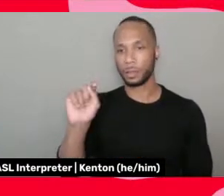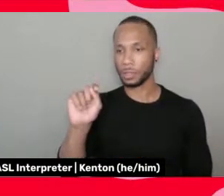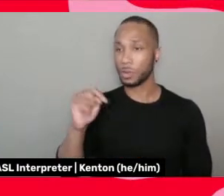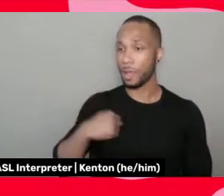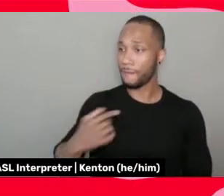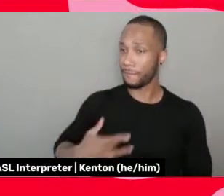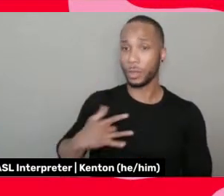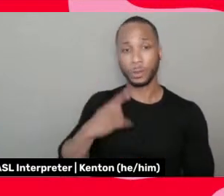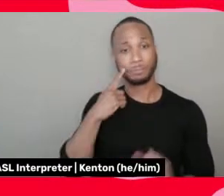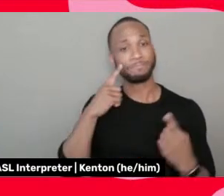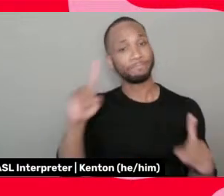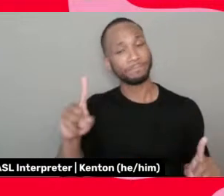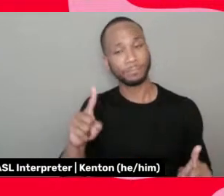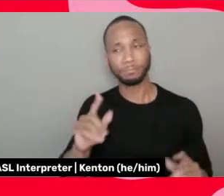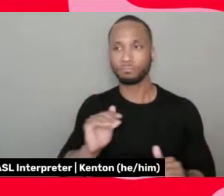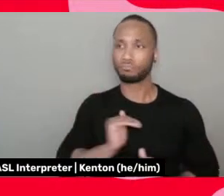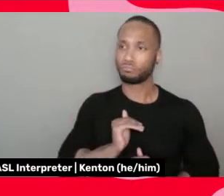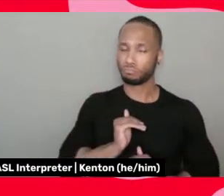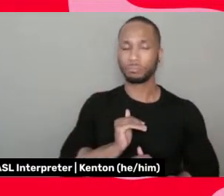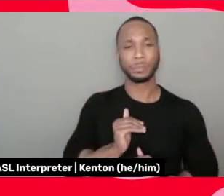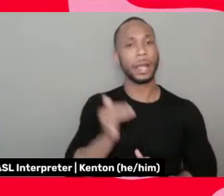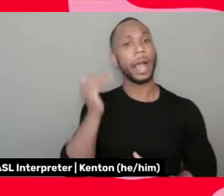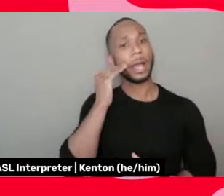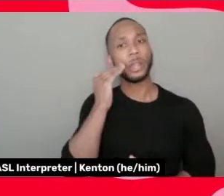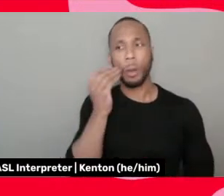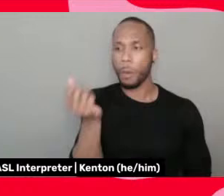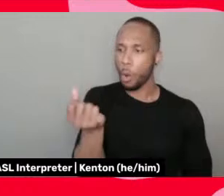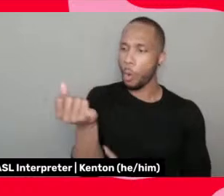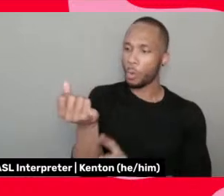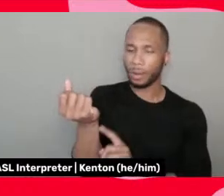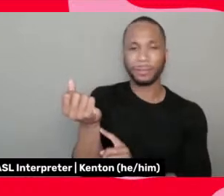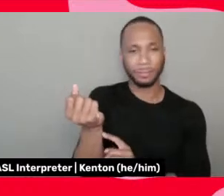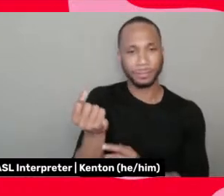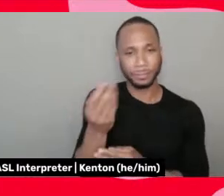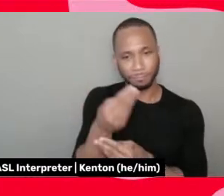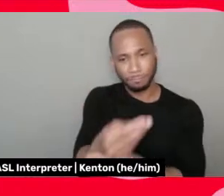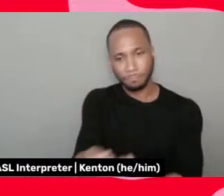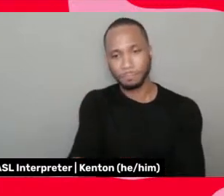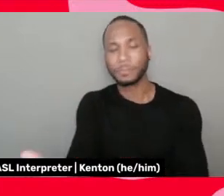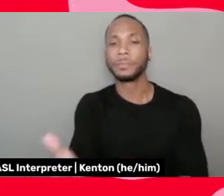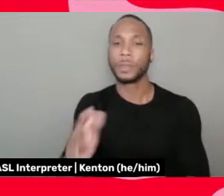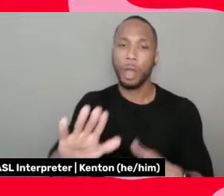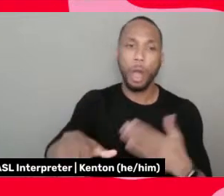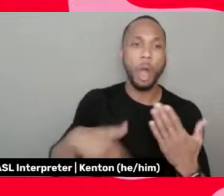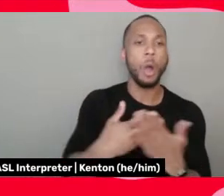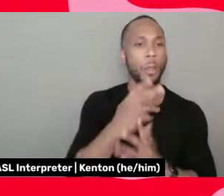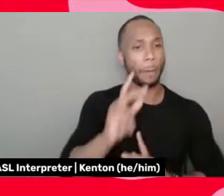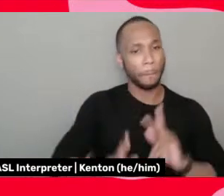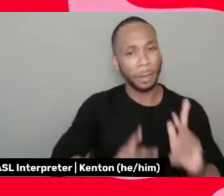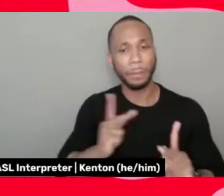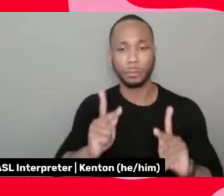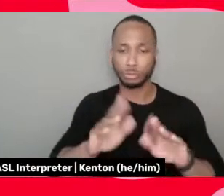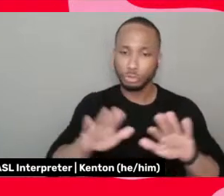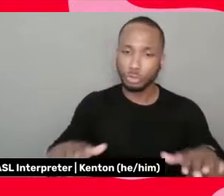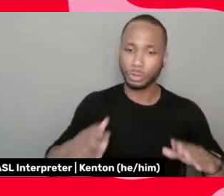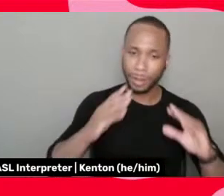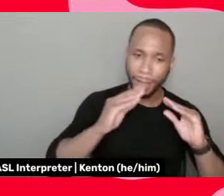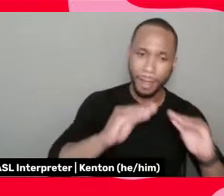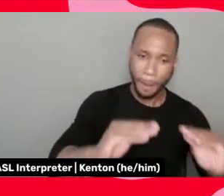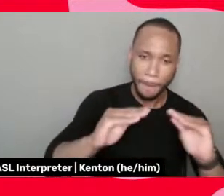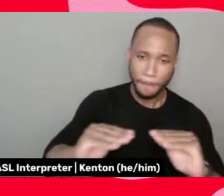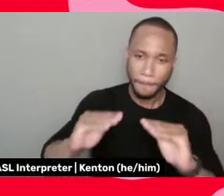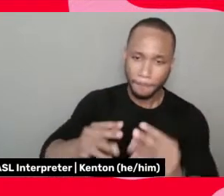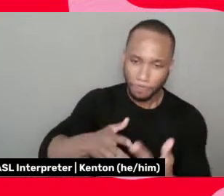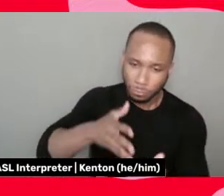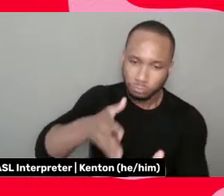accomplished and very good because I know I'm holding it. And, uh, in all the people and all the children that I help that I teach, the young women